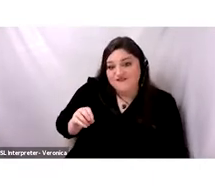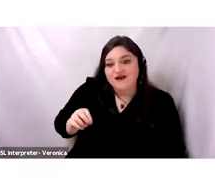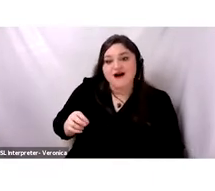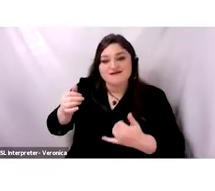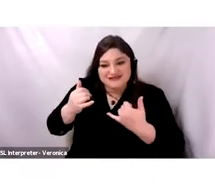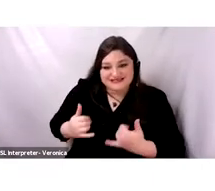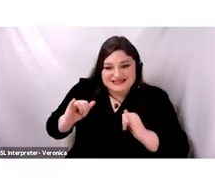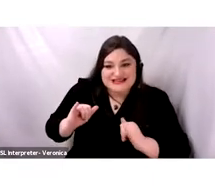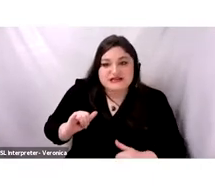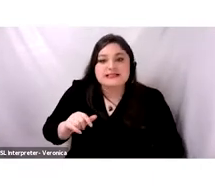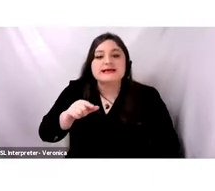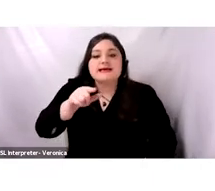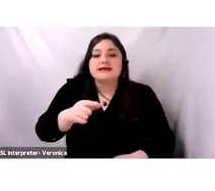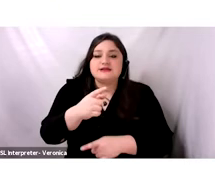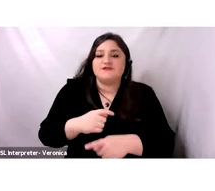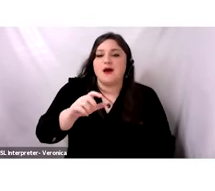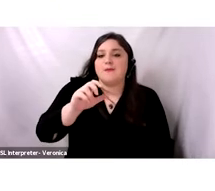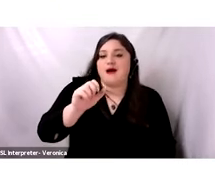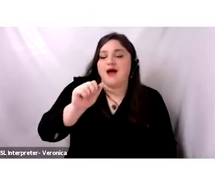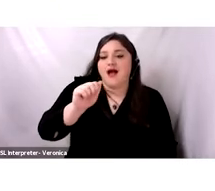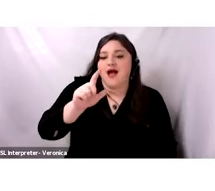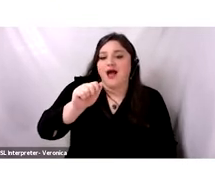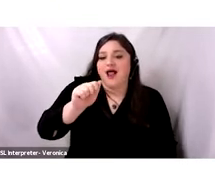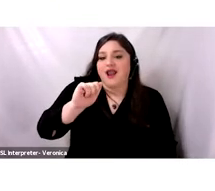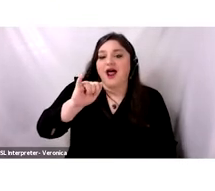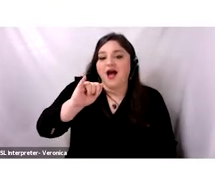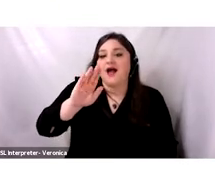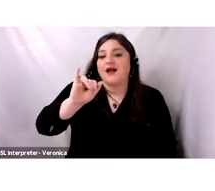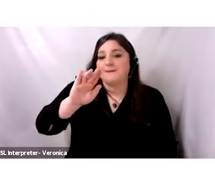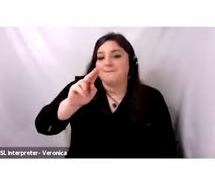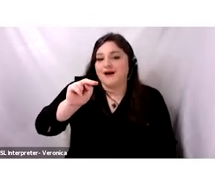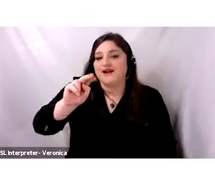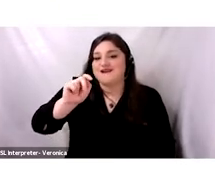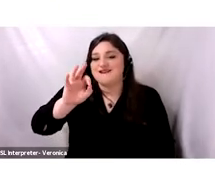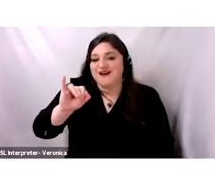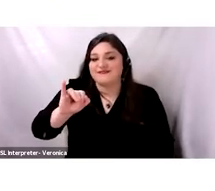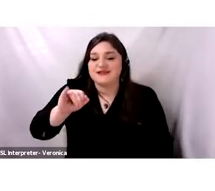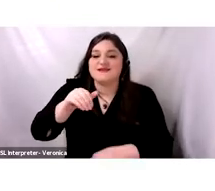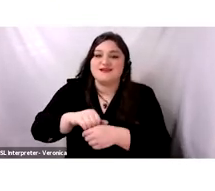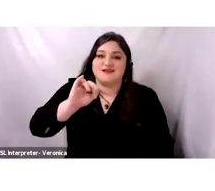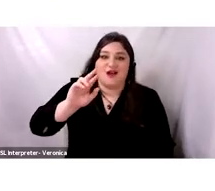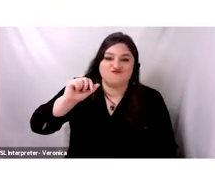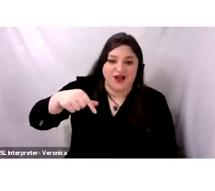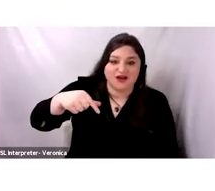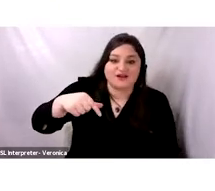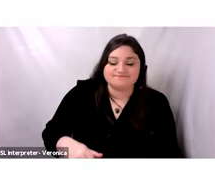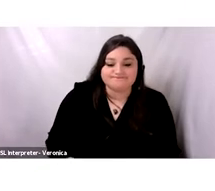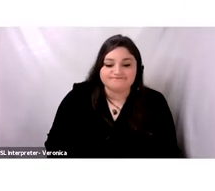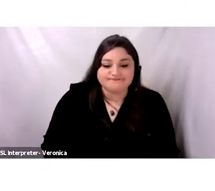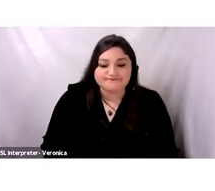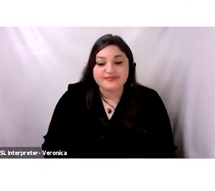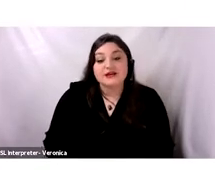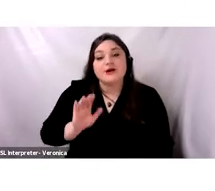Nafi in Iraq in 789. He was nicknamed Ziriyab in traditional Arabic, in